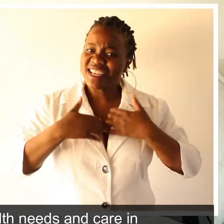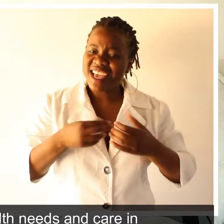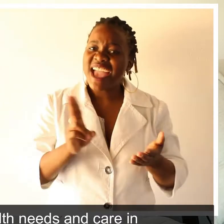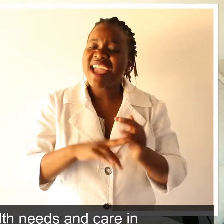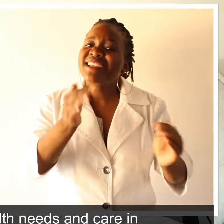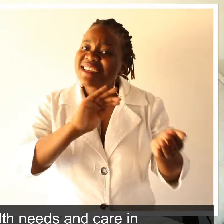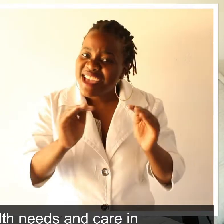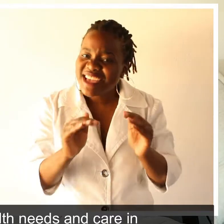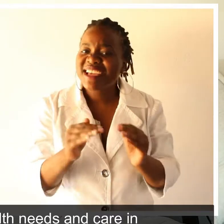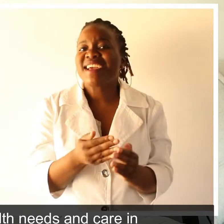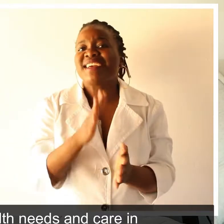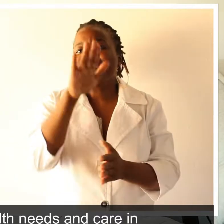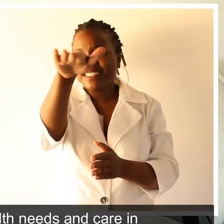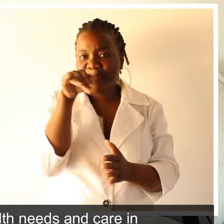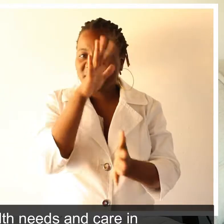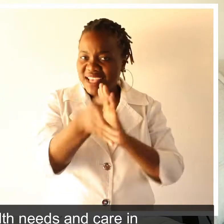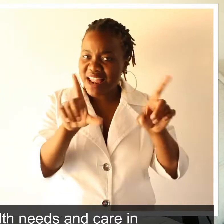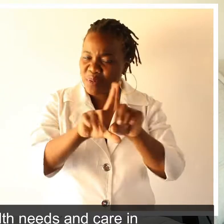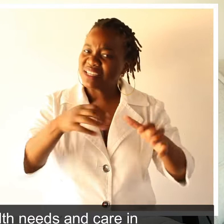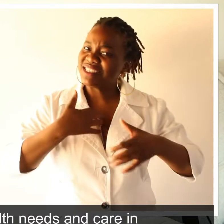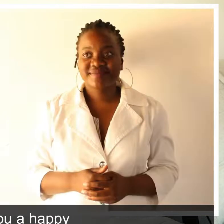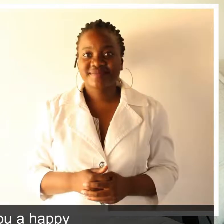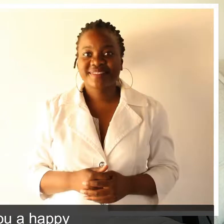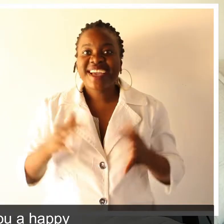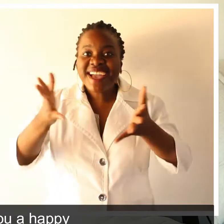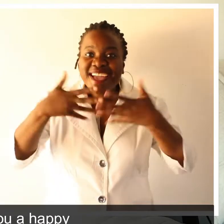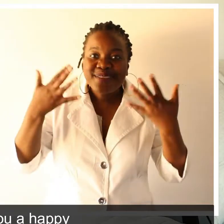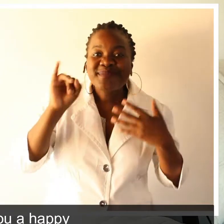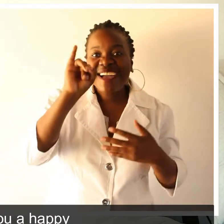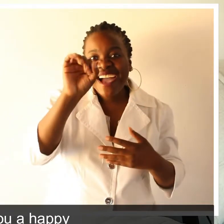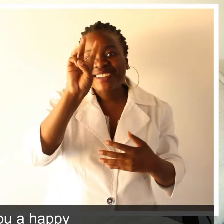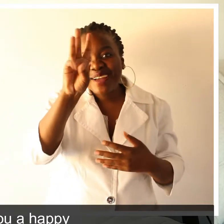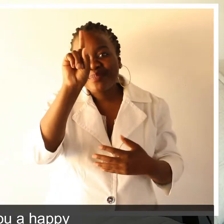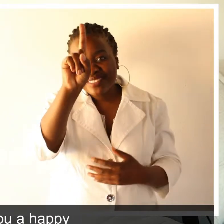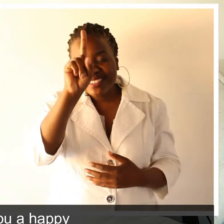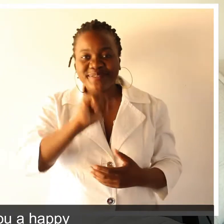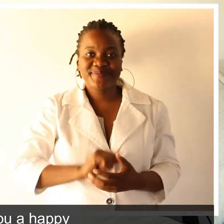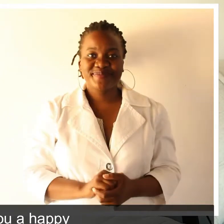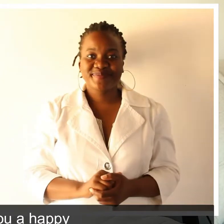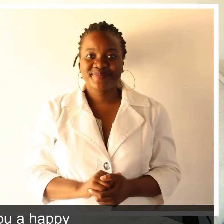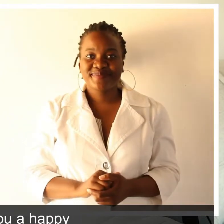needs and care in Zimbabwean sign language is needed. Zimbabweans, I wish you a happy International Week of the Dev.